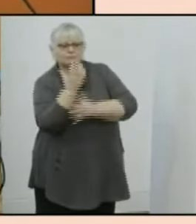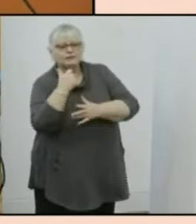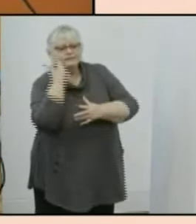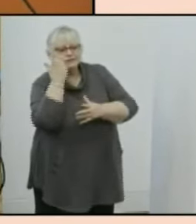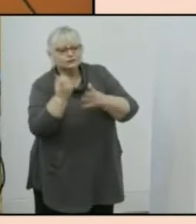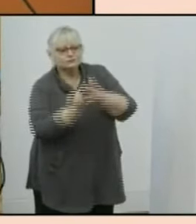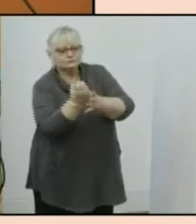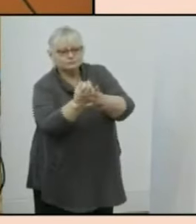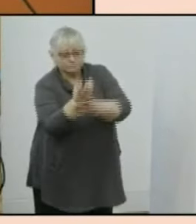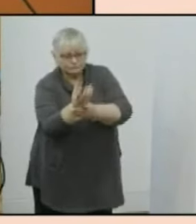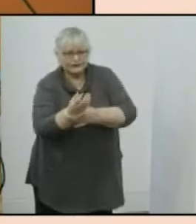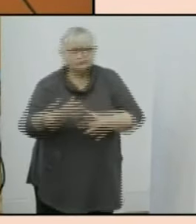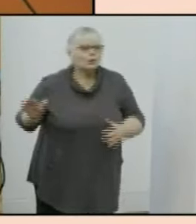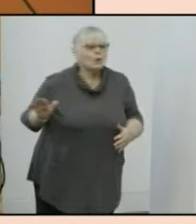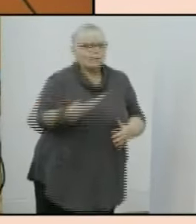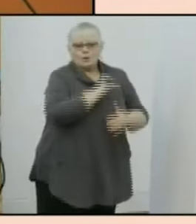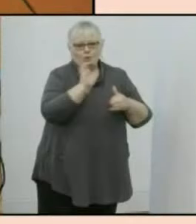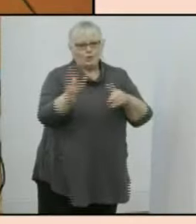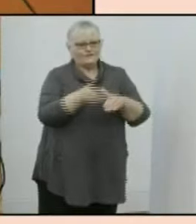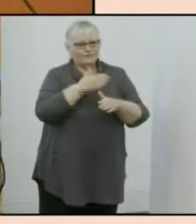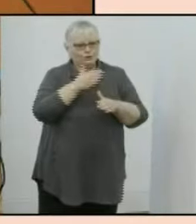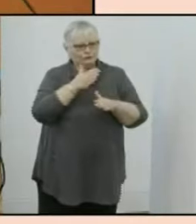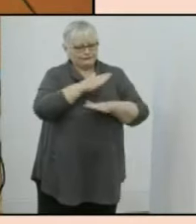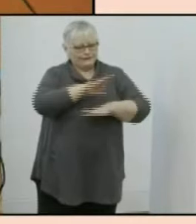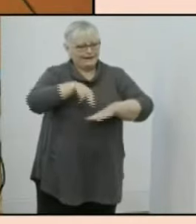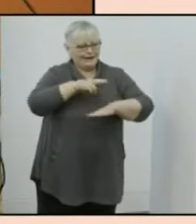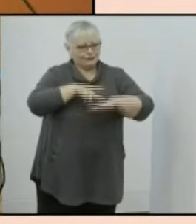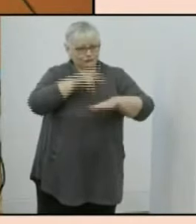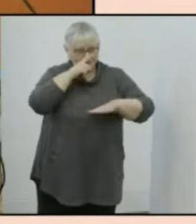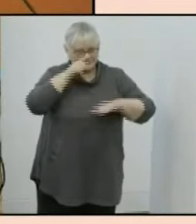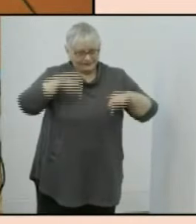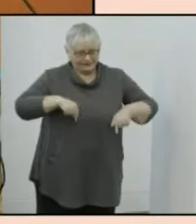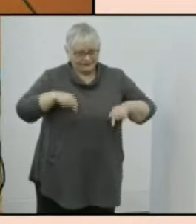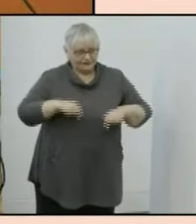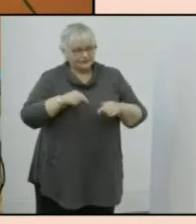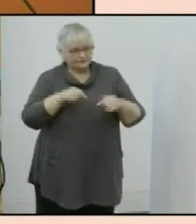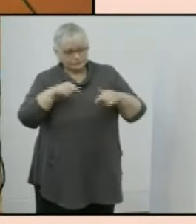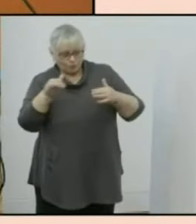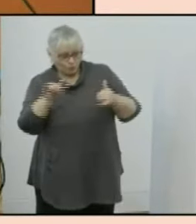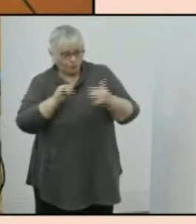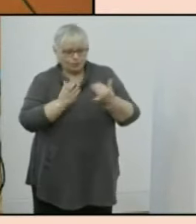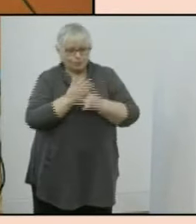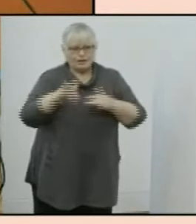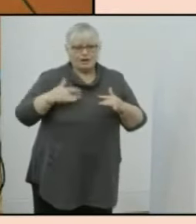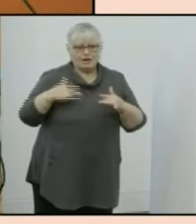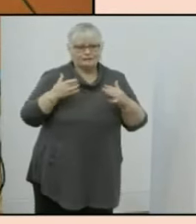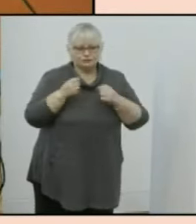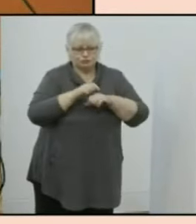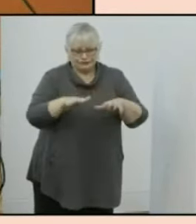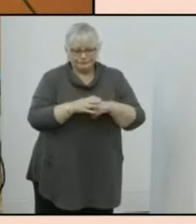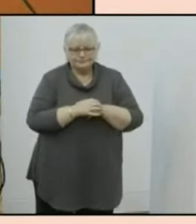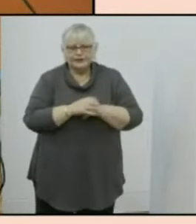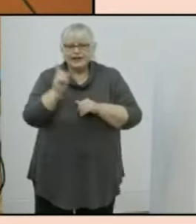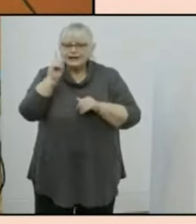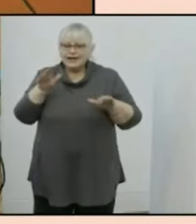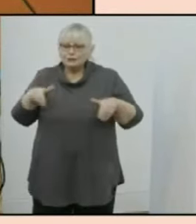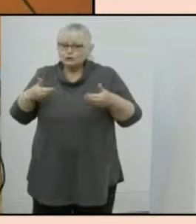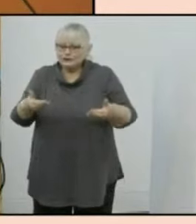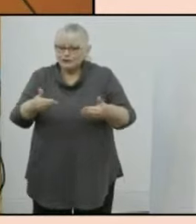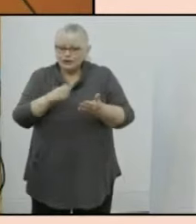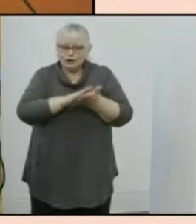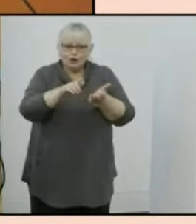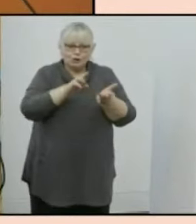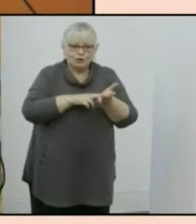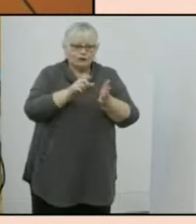respect to all first nations people here and via the live stream it's with great pleasure that i now introduce the